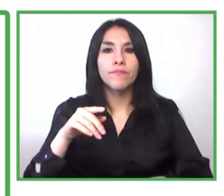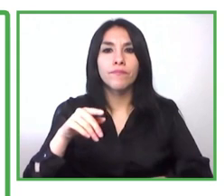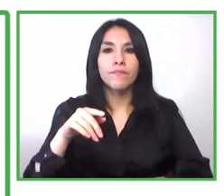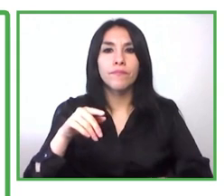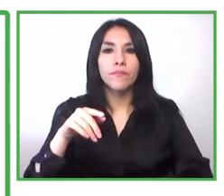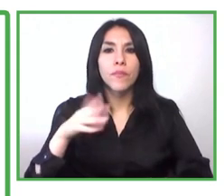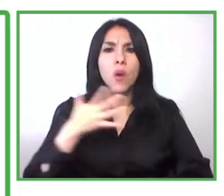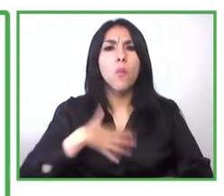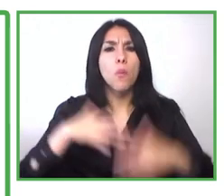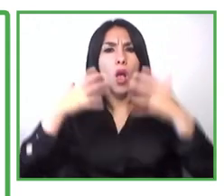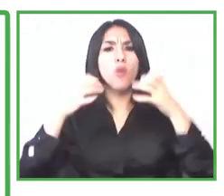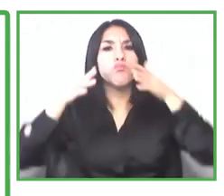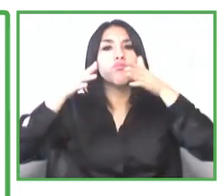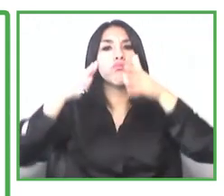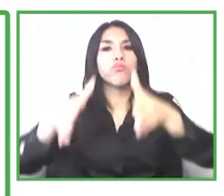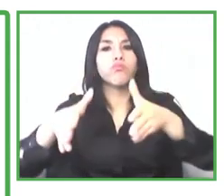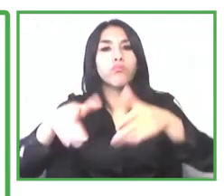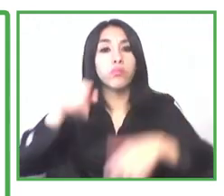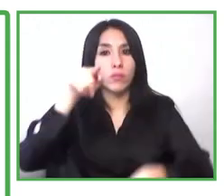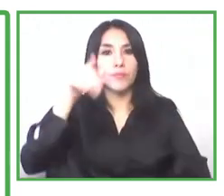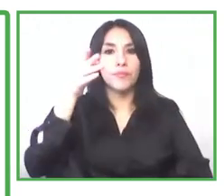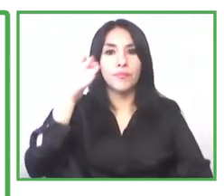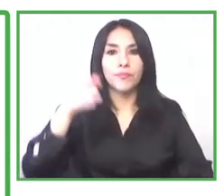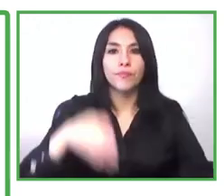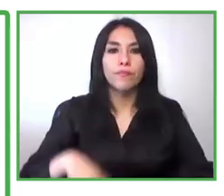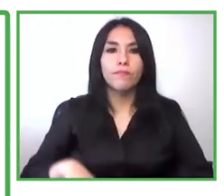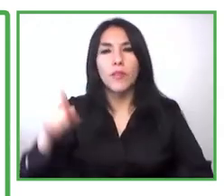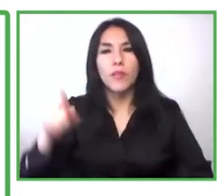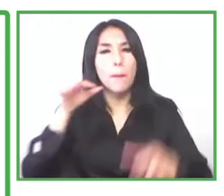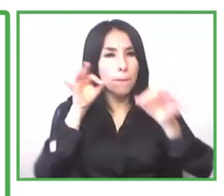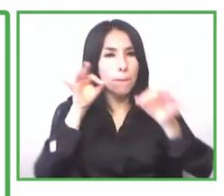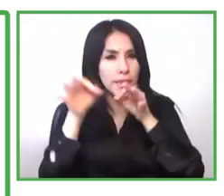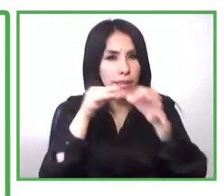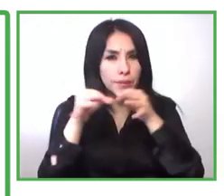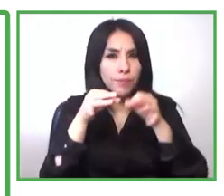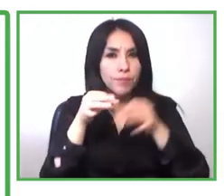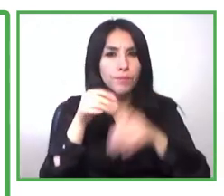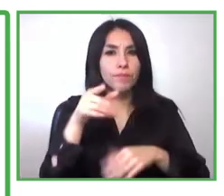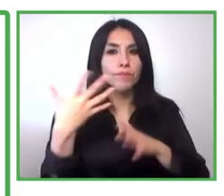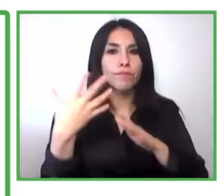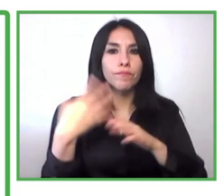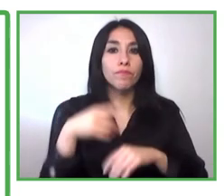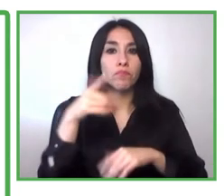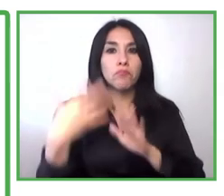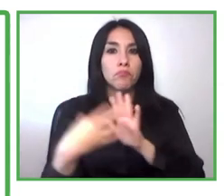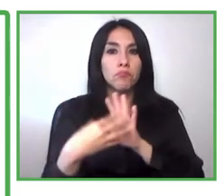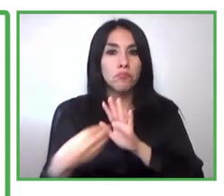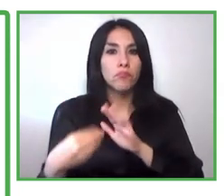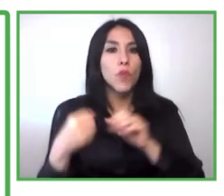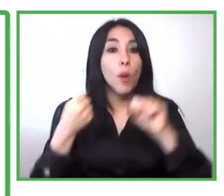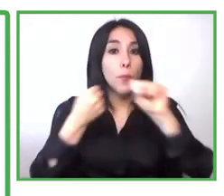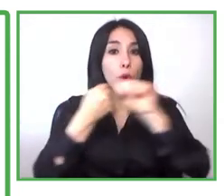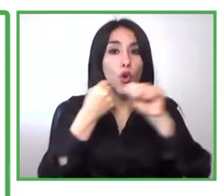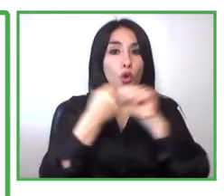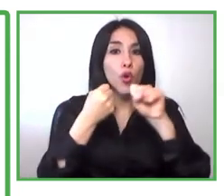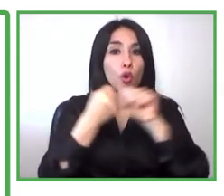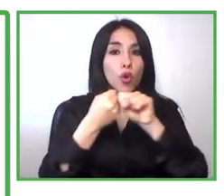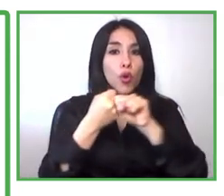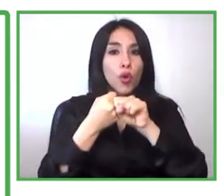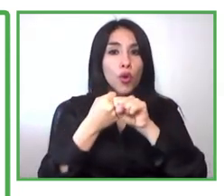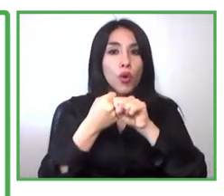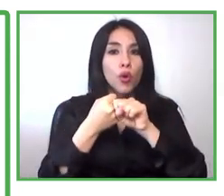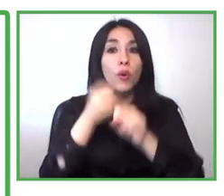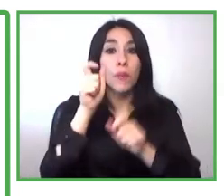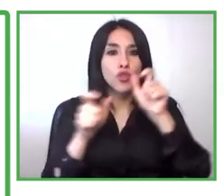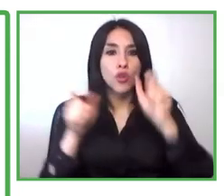will focus my presentation on and i'll tell you that this model to support entrepreneurship of people with